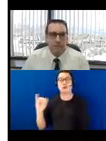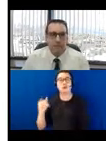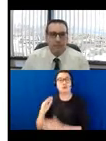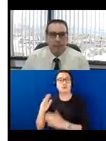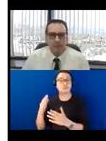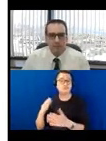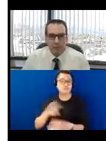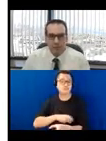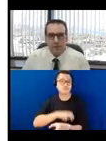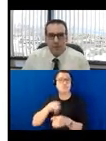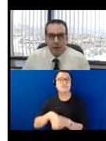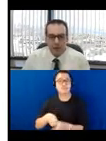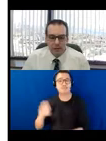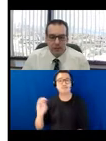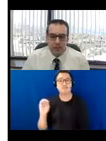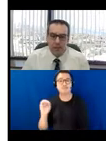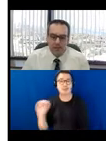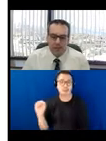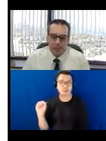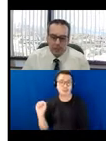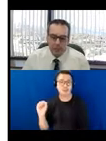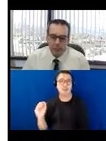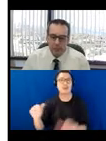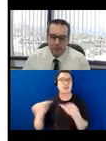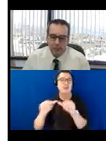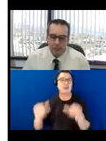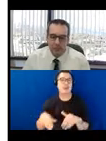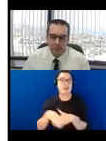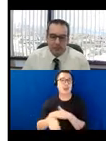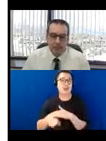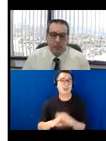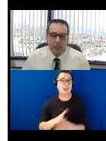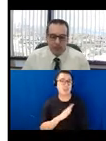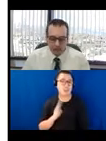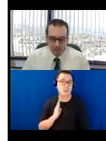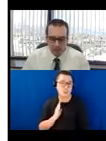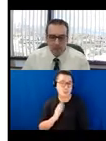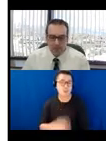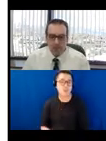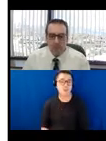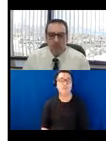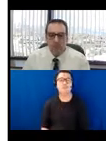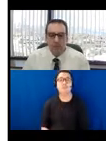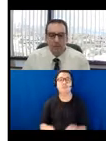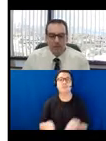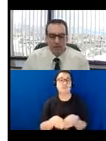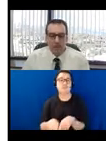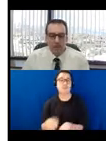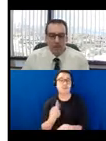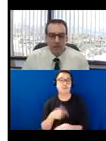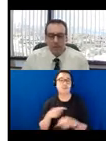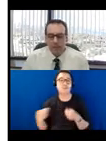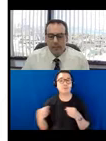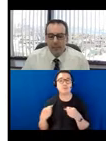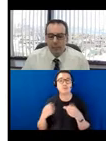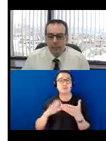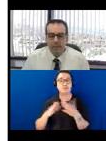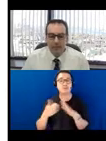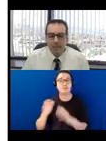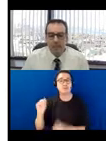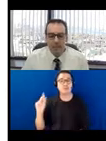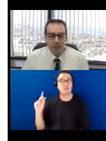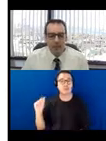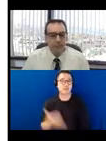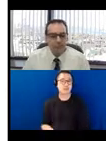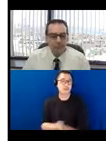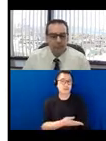the Massachusetts architectural access board. We also administer the municipal ADA improvement